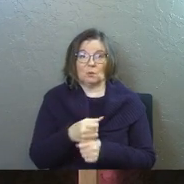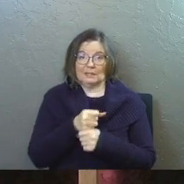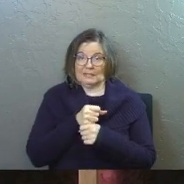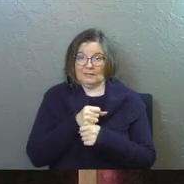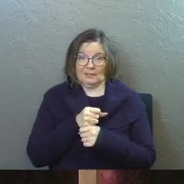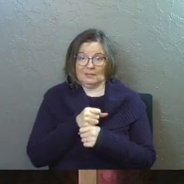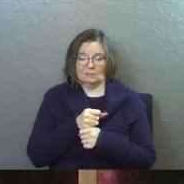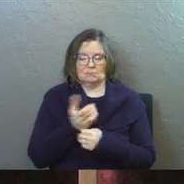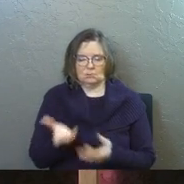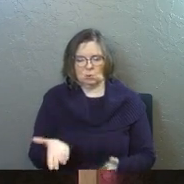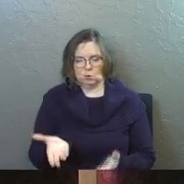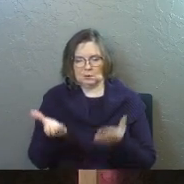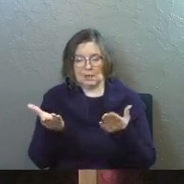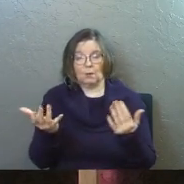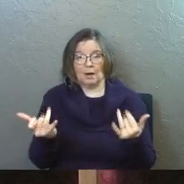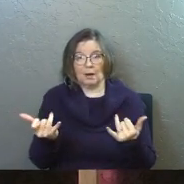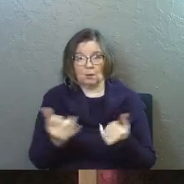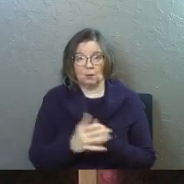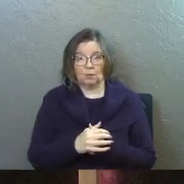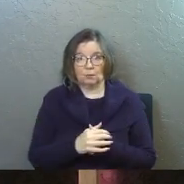received it, would you stand right now?